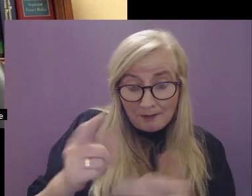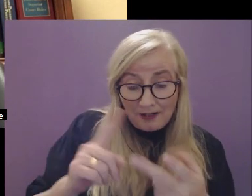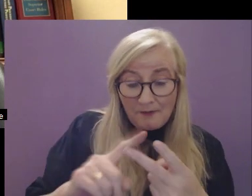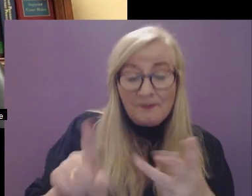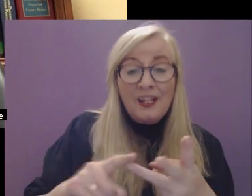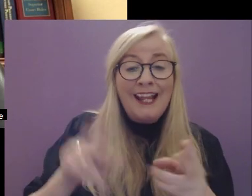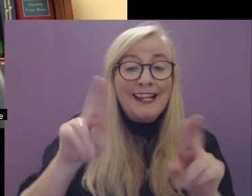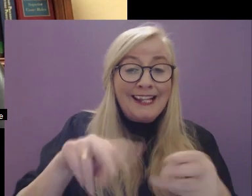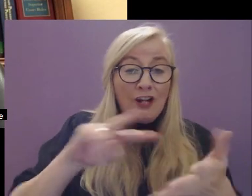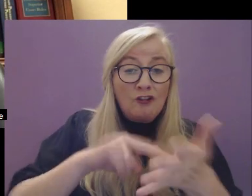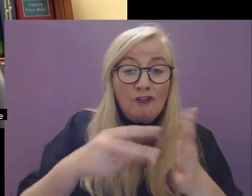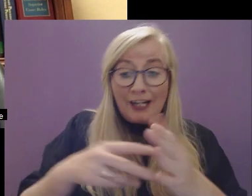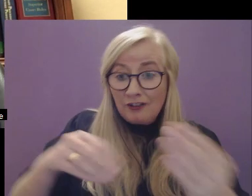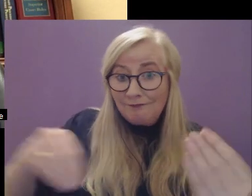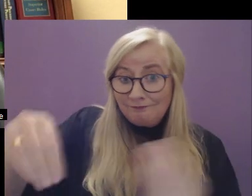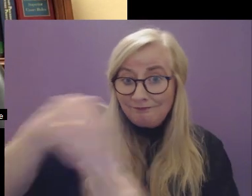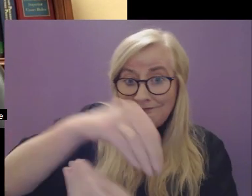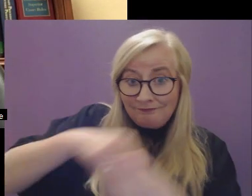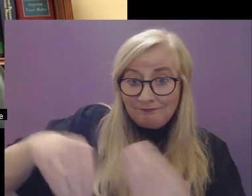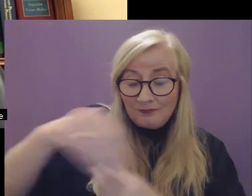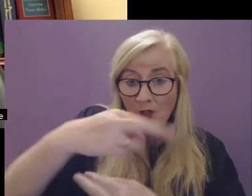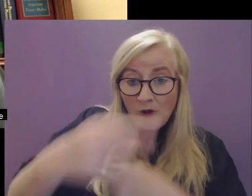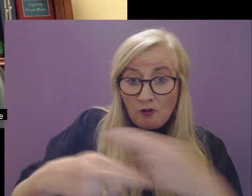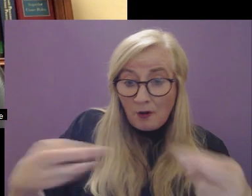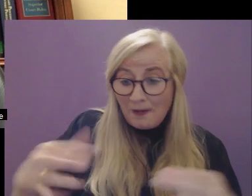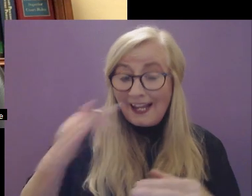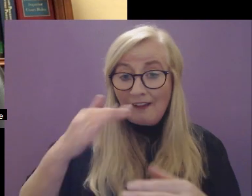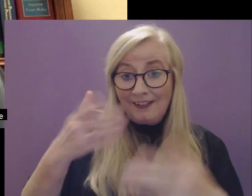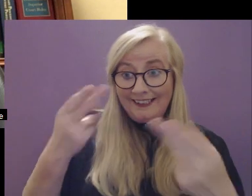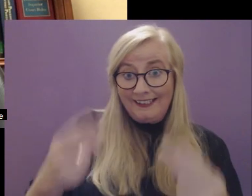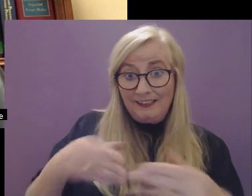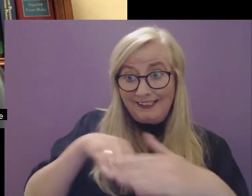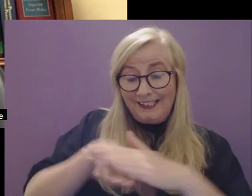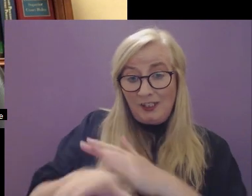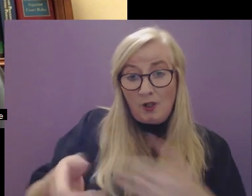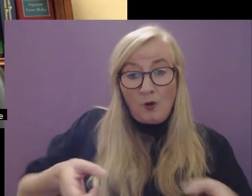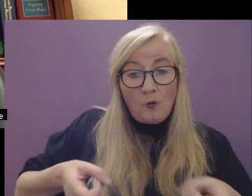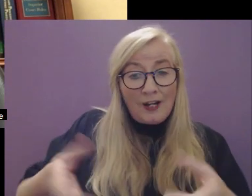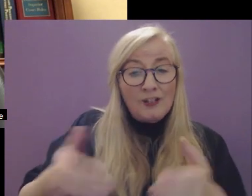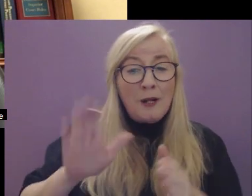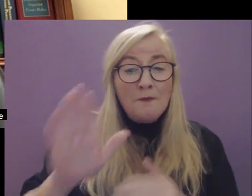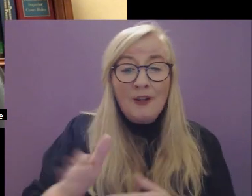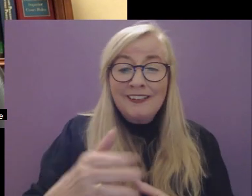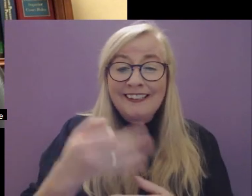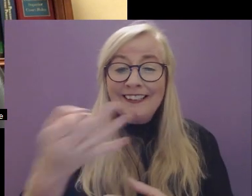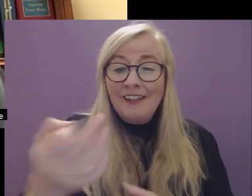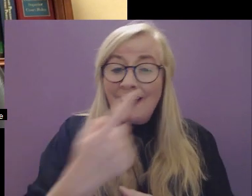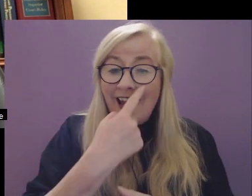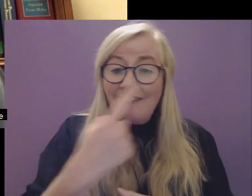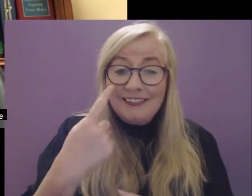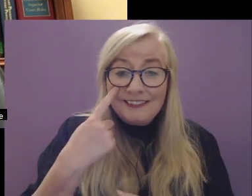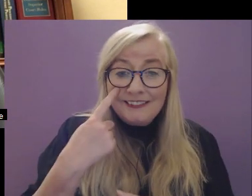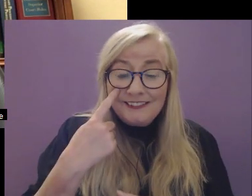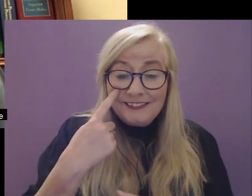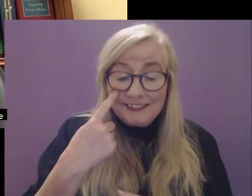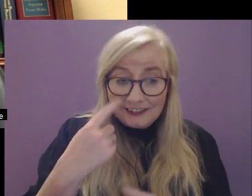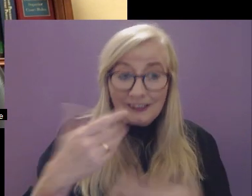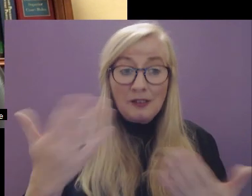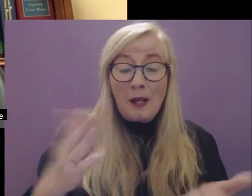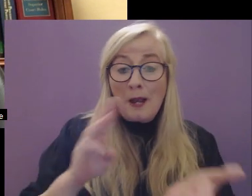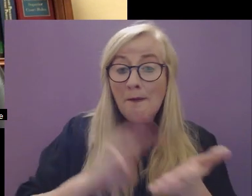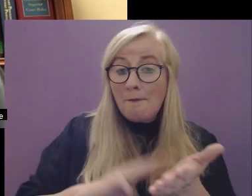We are able to rearrange courtrooms in advance to accommodate wheelchair users who have to give evidence in an unobstructed setting.